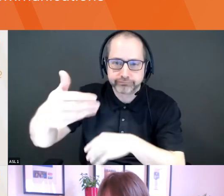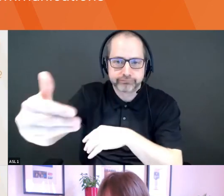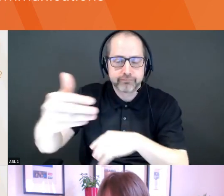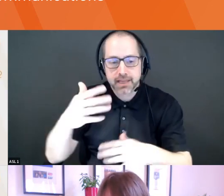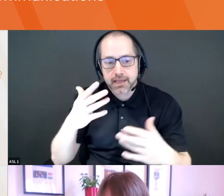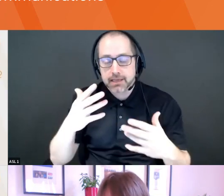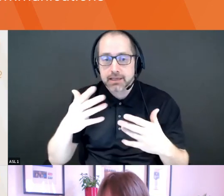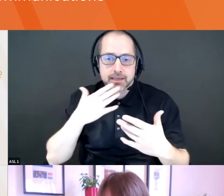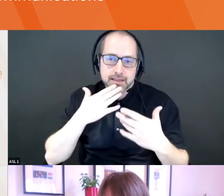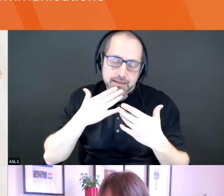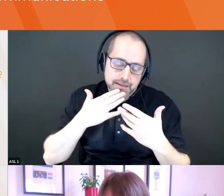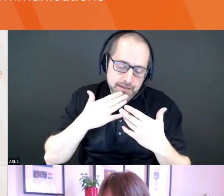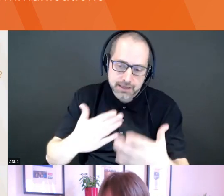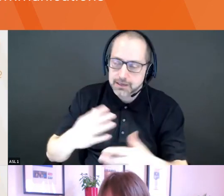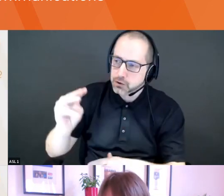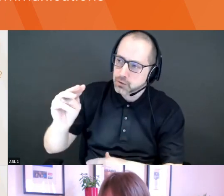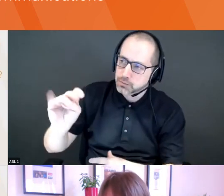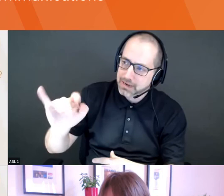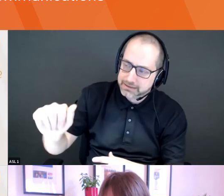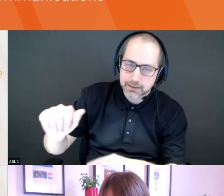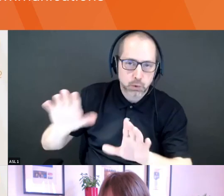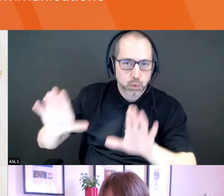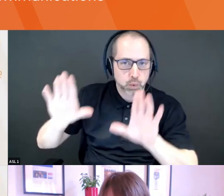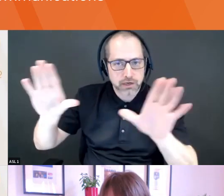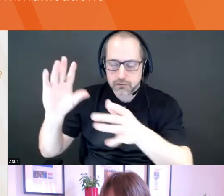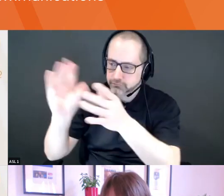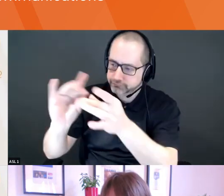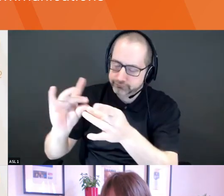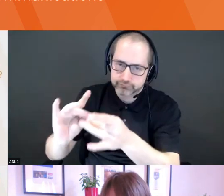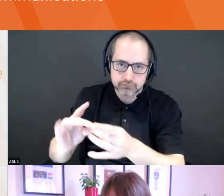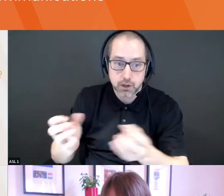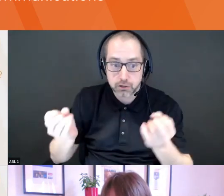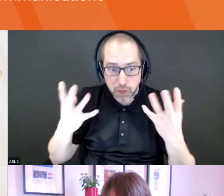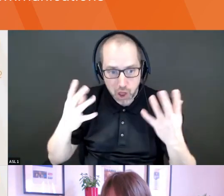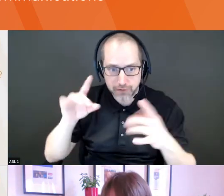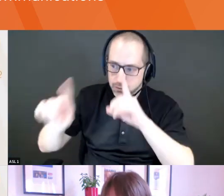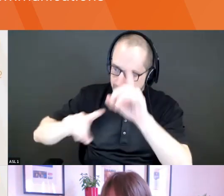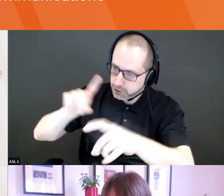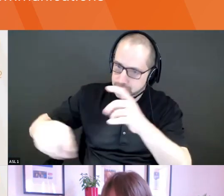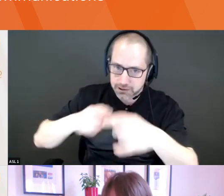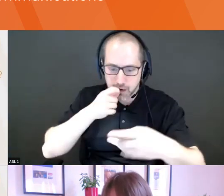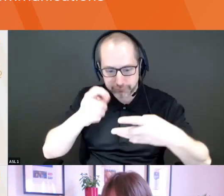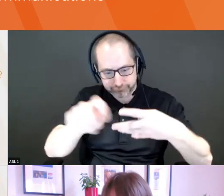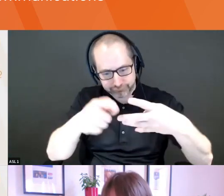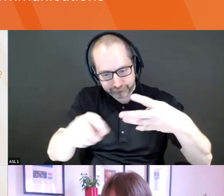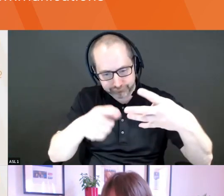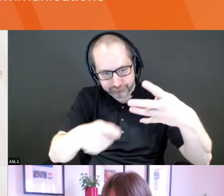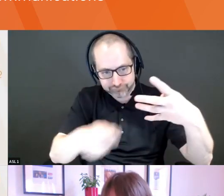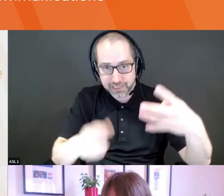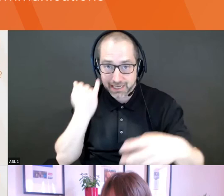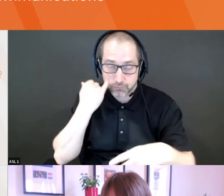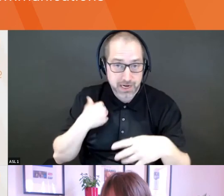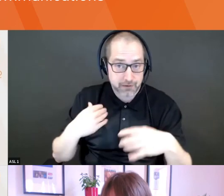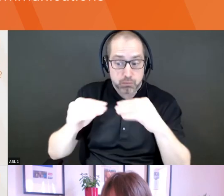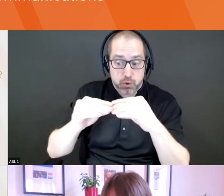you very much, Melissa. It's been a wonderful session. Uh, lots of questions we got through too. Um, if there's any more, we'll send them your way.